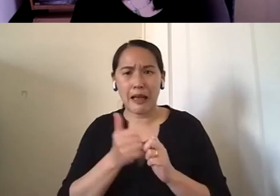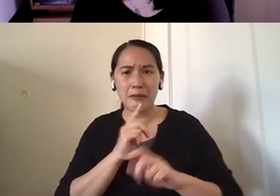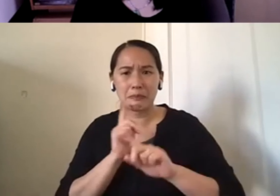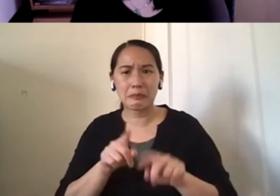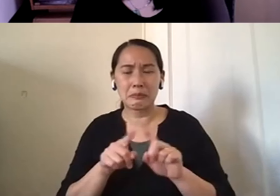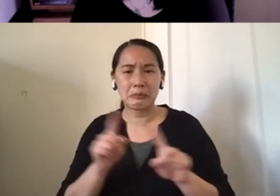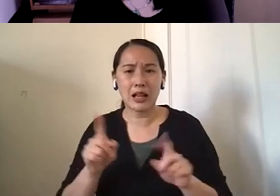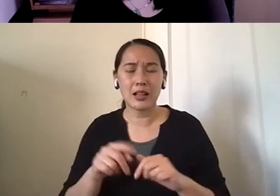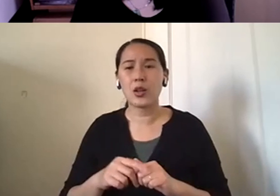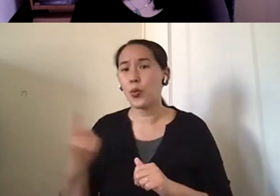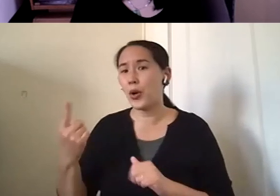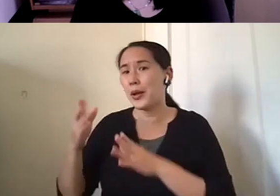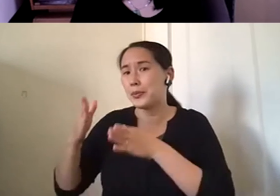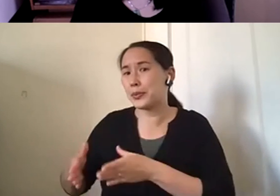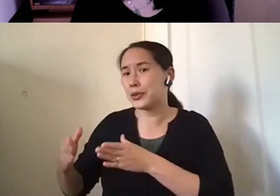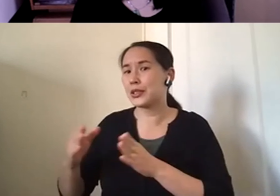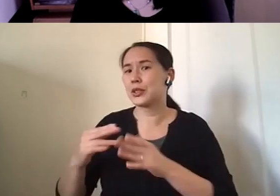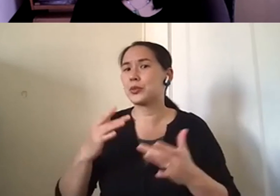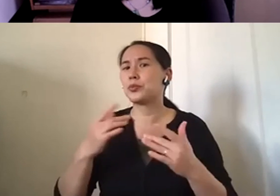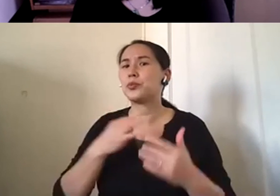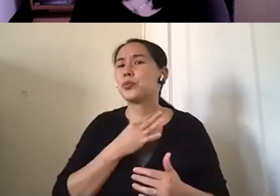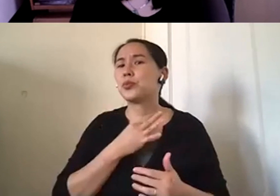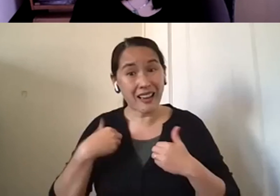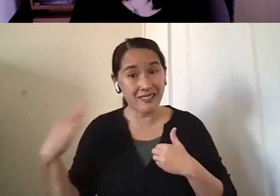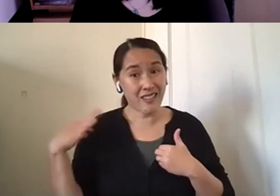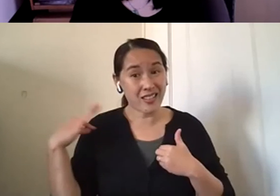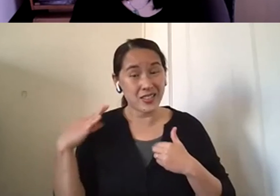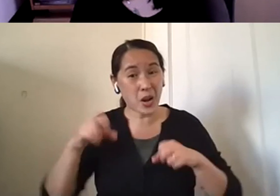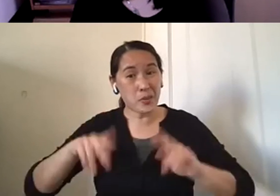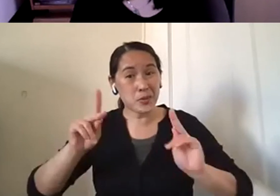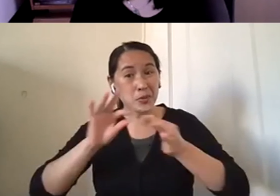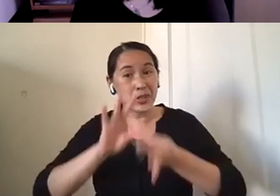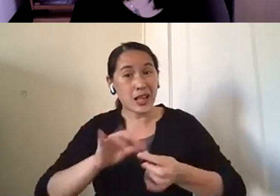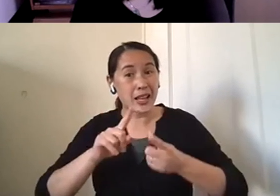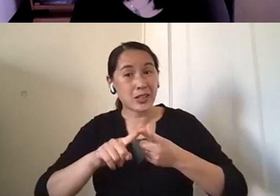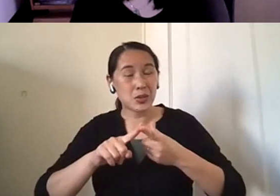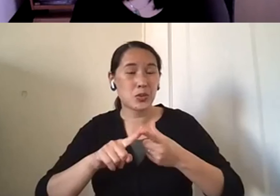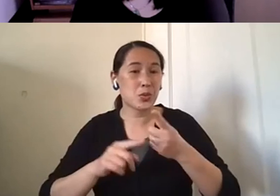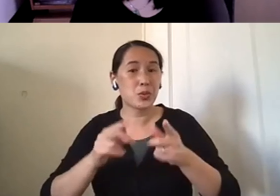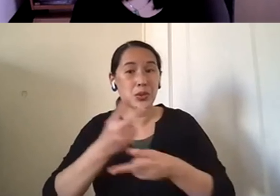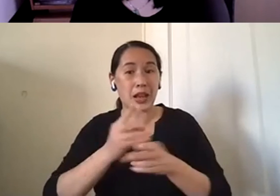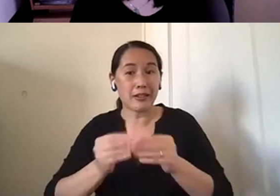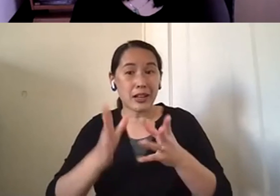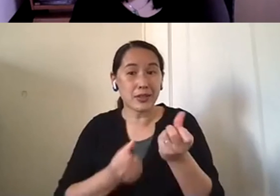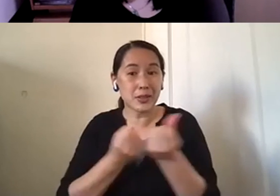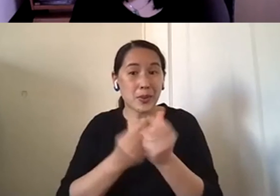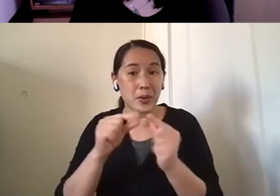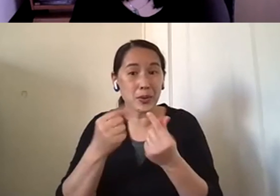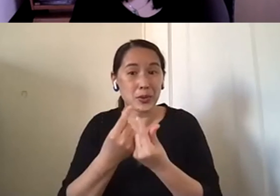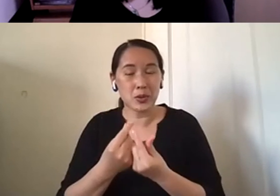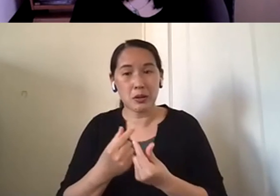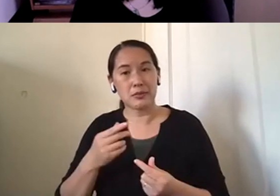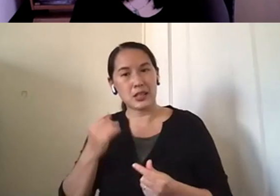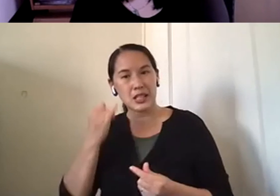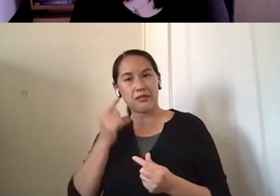attendee is wondering about volunteer, are there volunteer opportunities, um, in caregiver support groups? So I think looking for a chance to be more